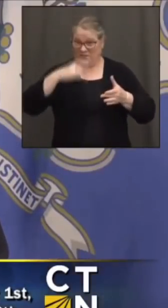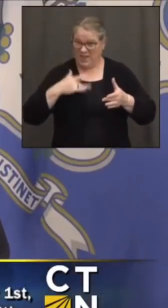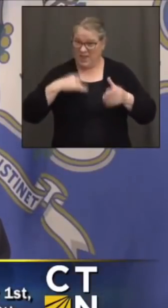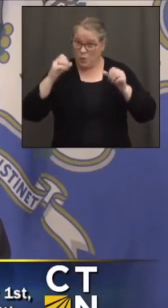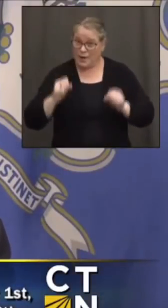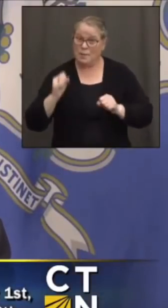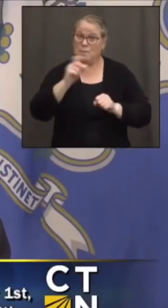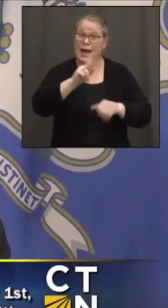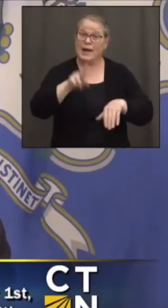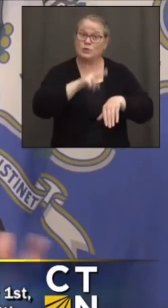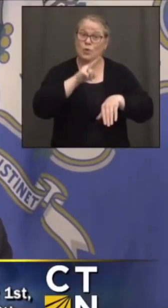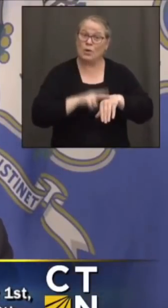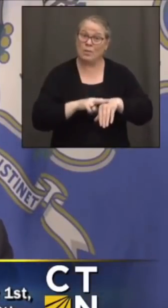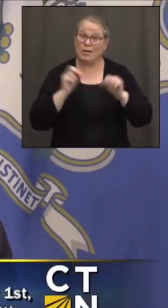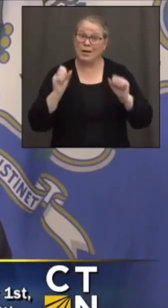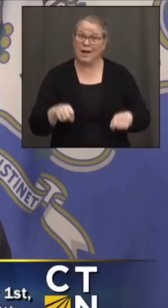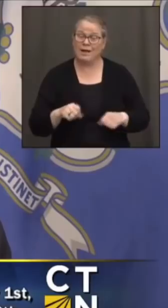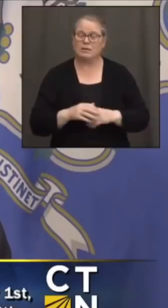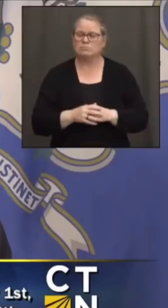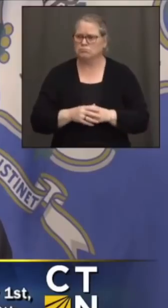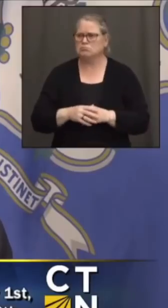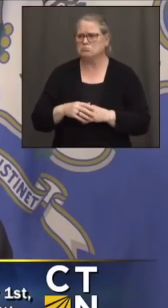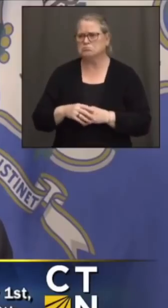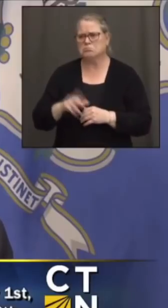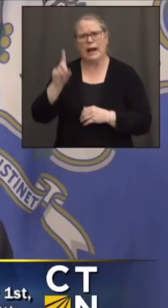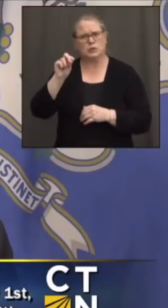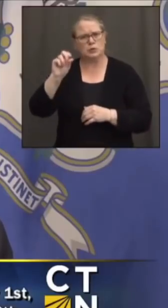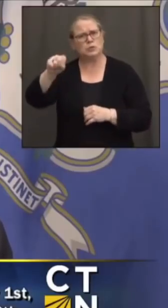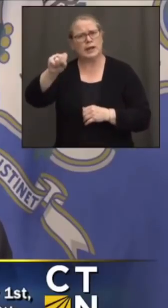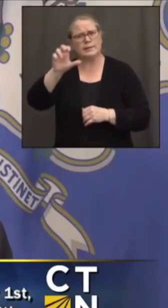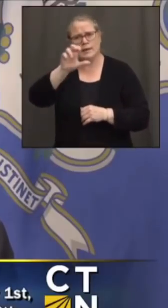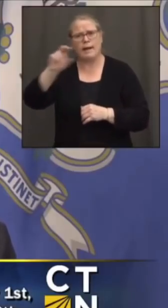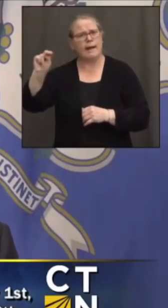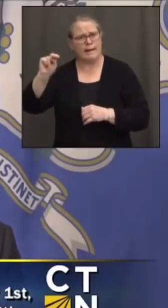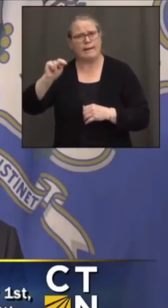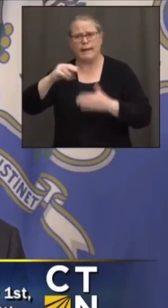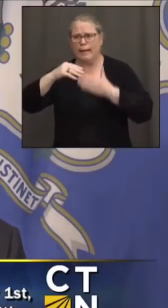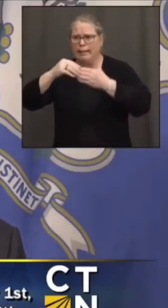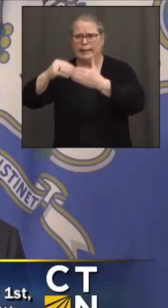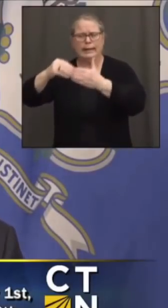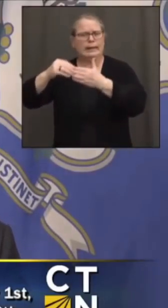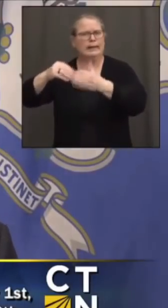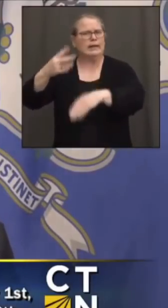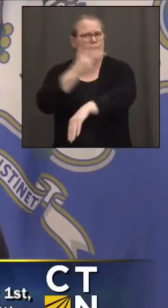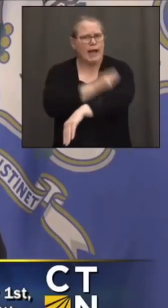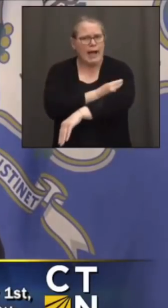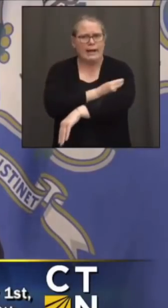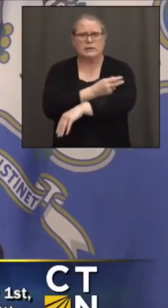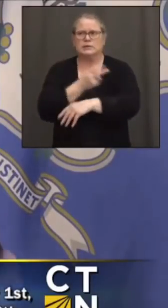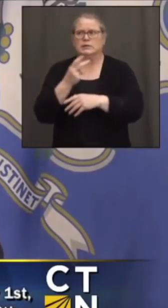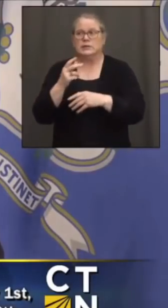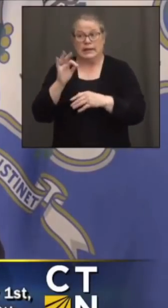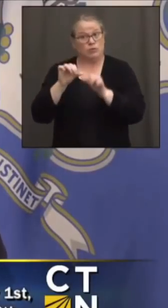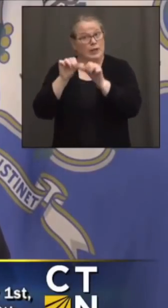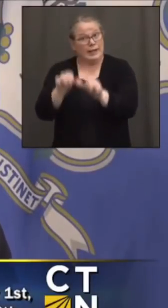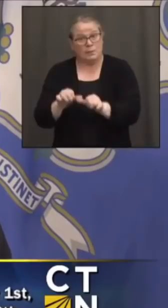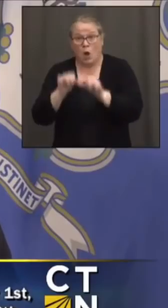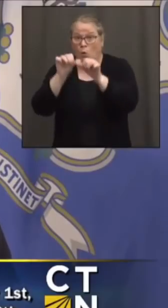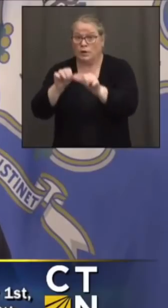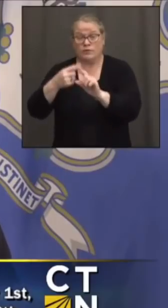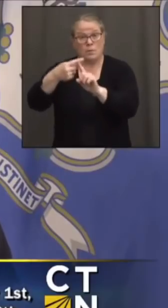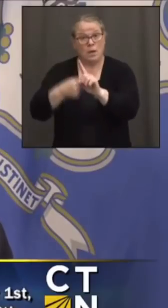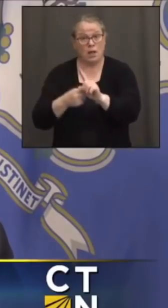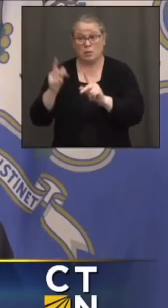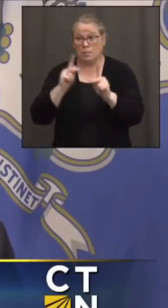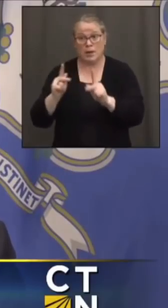Connecticut and America has really taken the lead on vaccinations. If we can keep this trend going for another month in terms of people